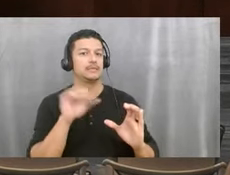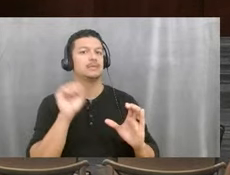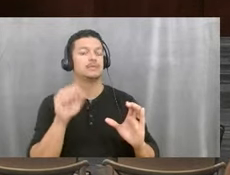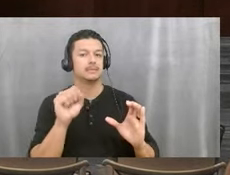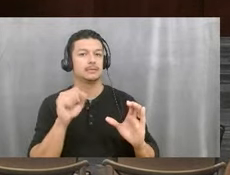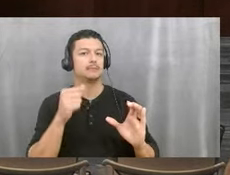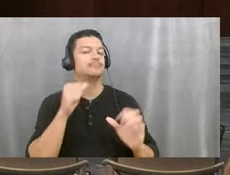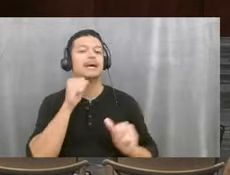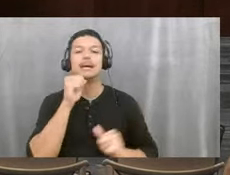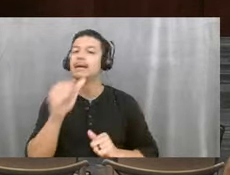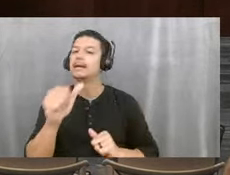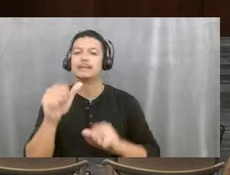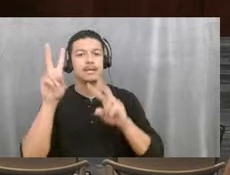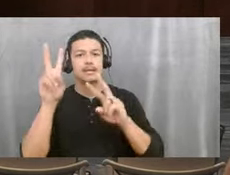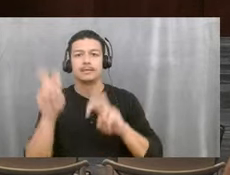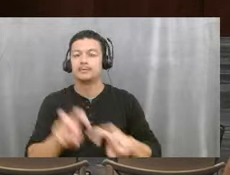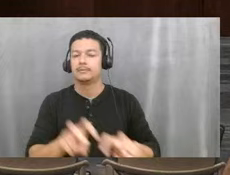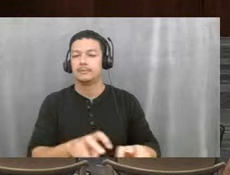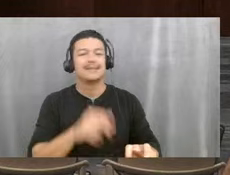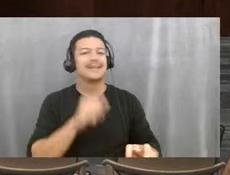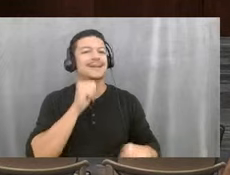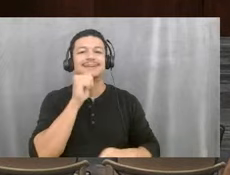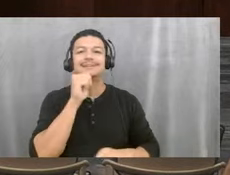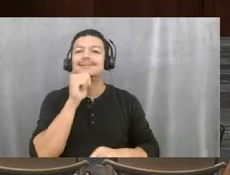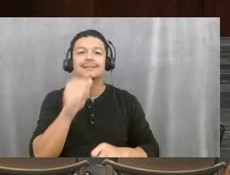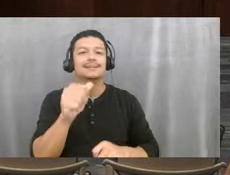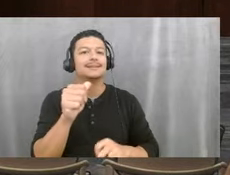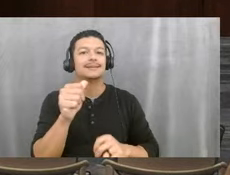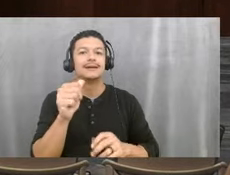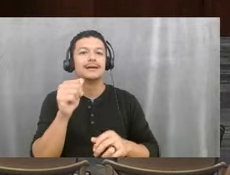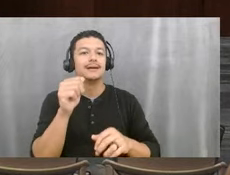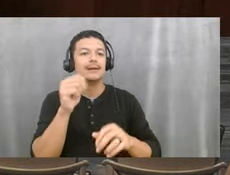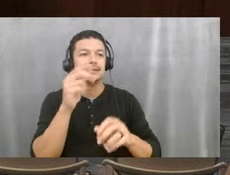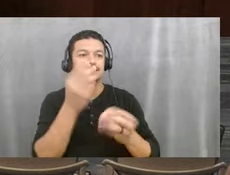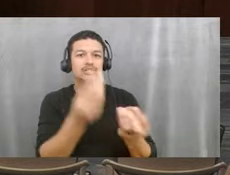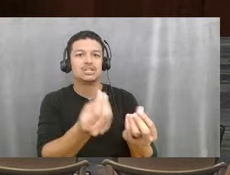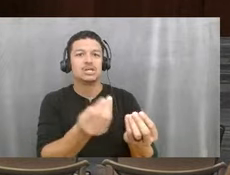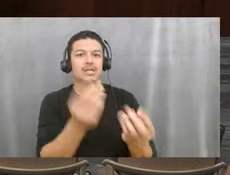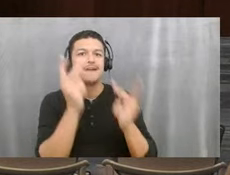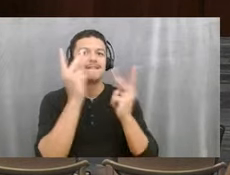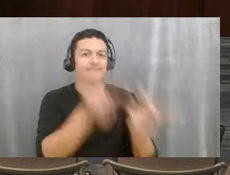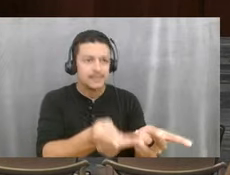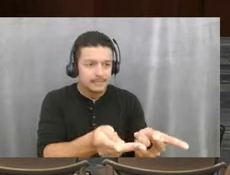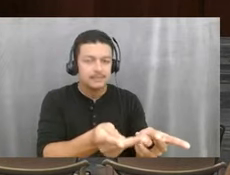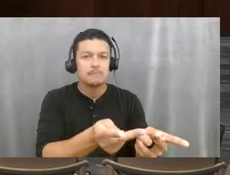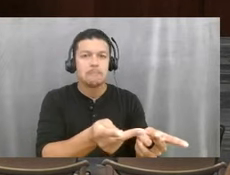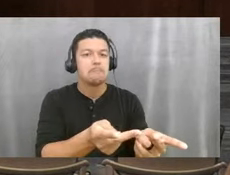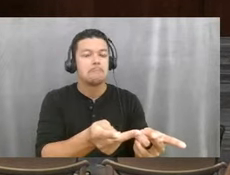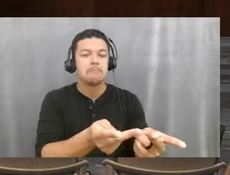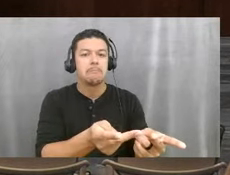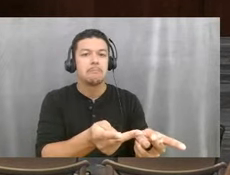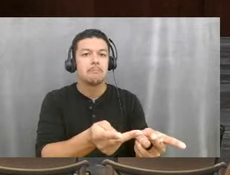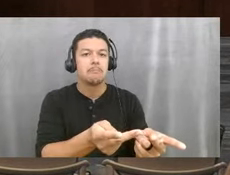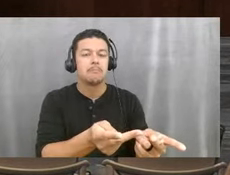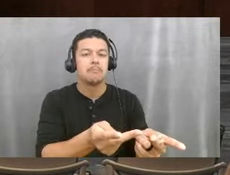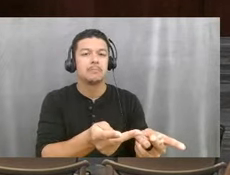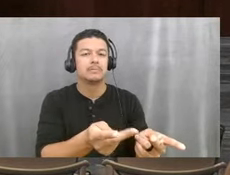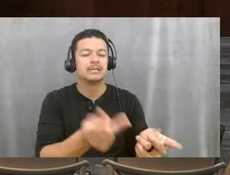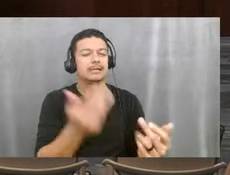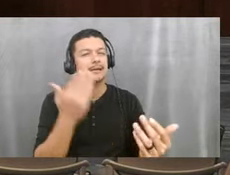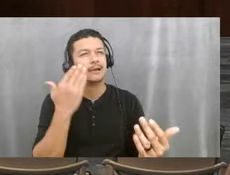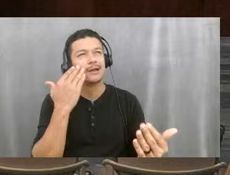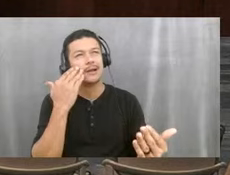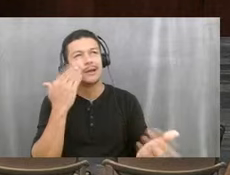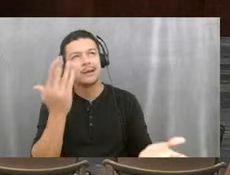an investigation, have not made a site visit, and I don't know if I really received any